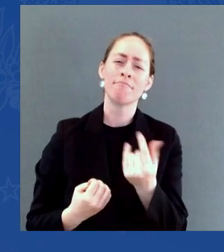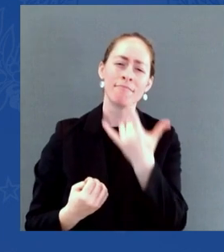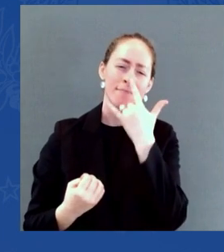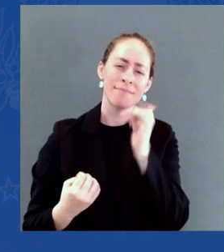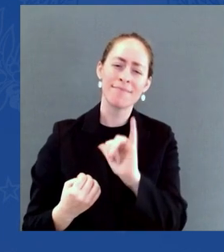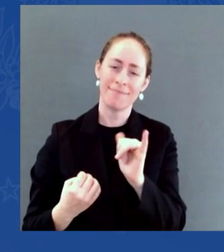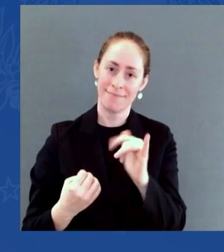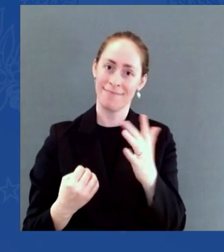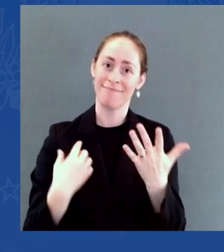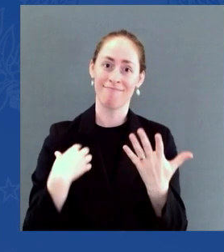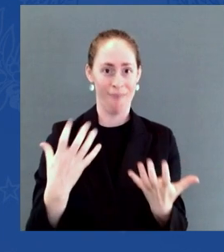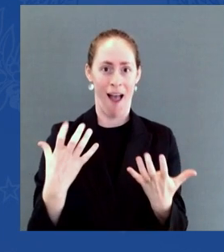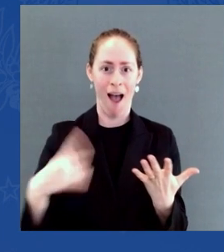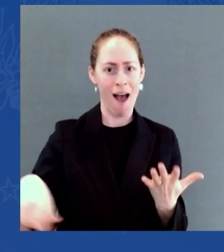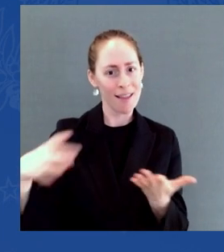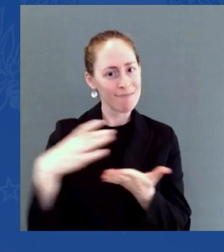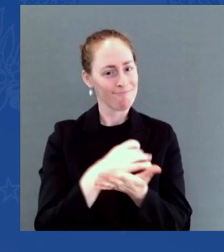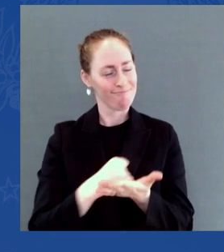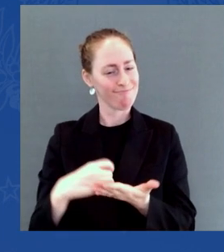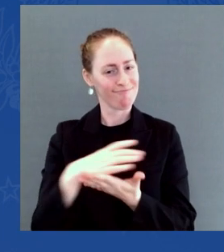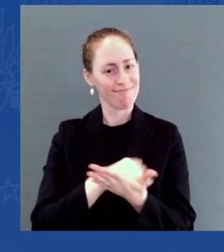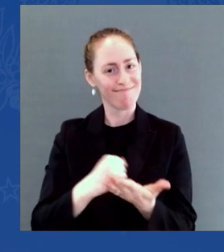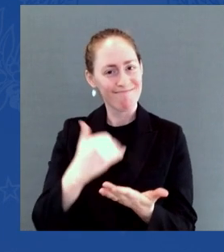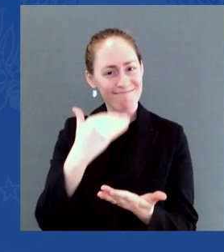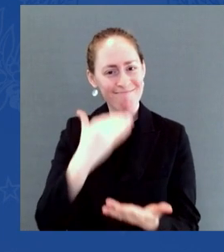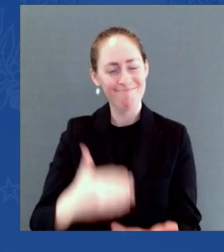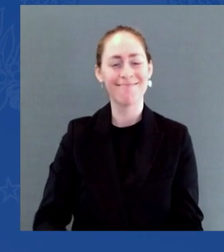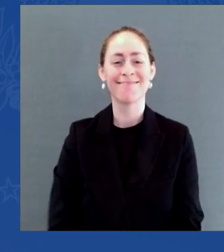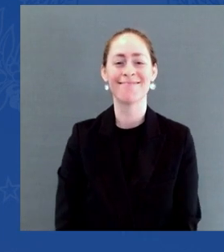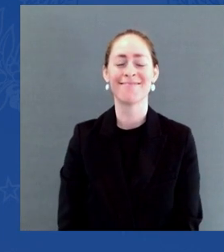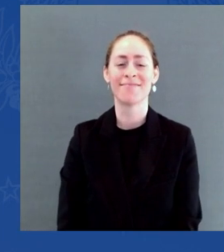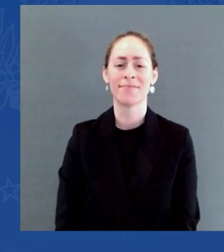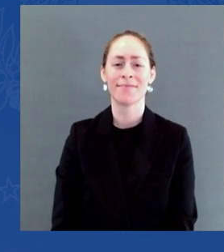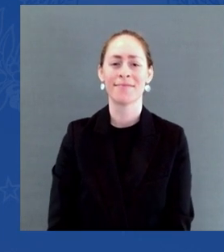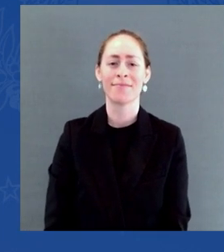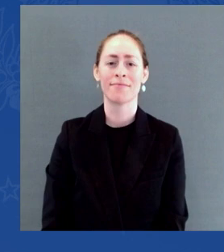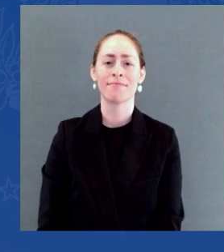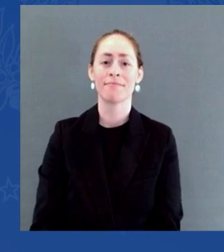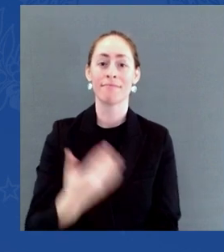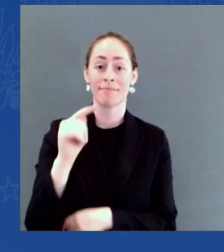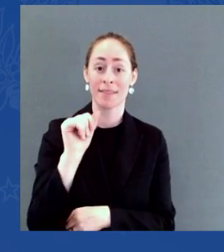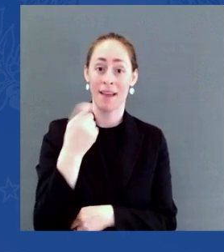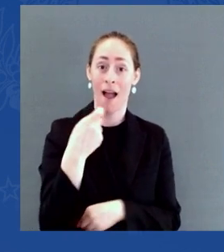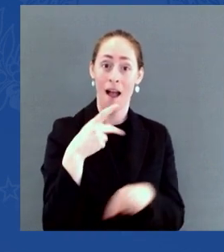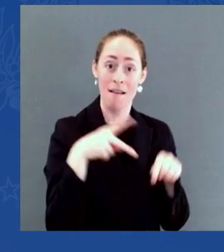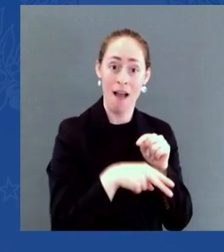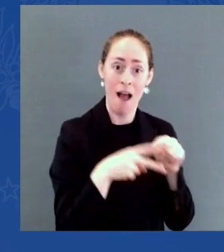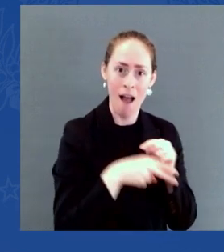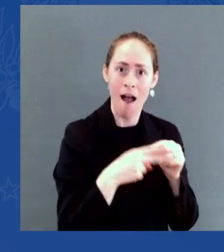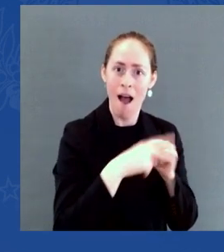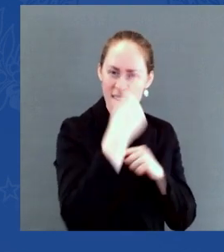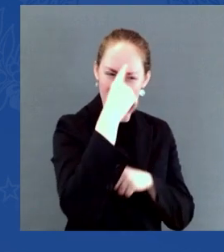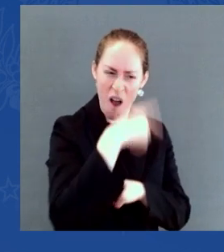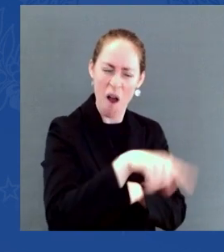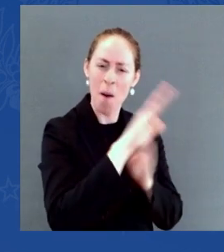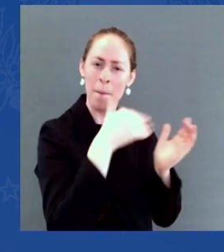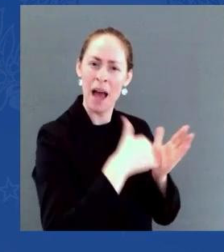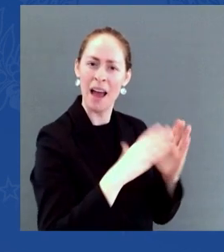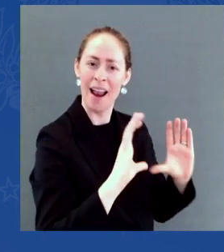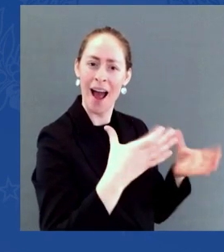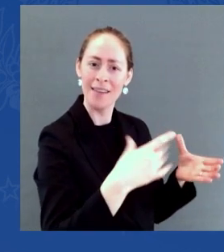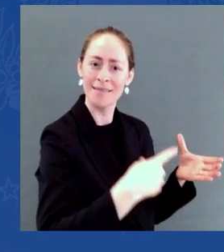cuts and rising wages for middle-class families, meaning the Americans, on average, have about $100 more in their pockets every month